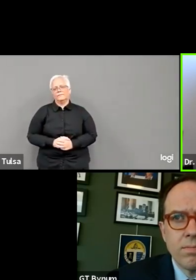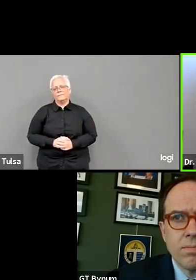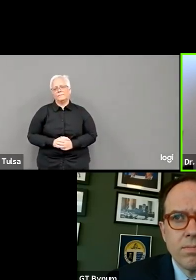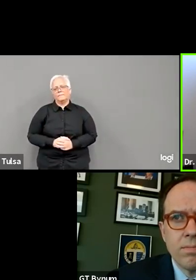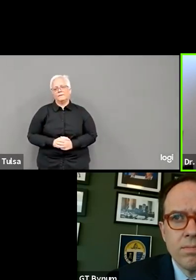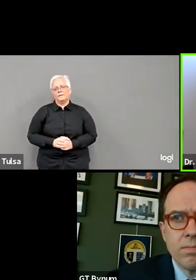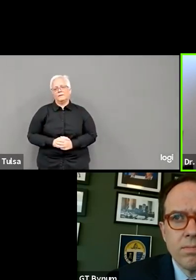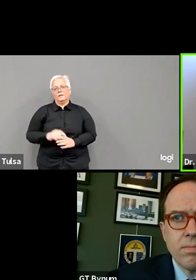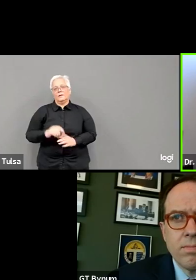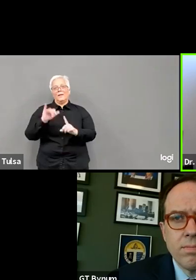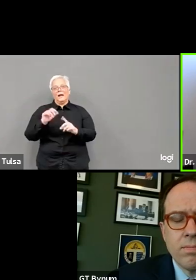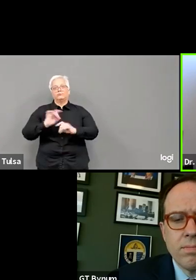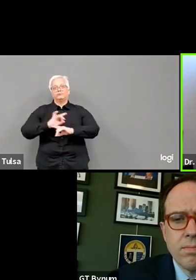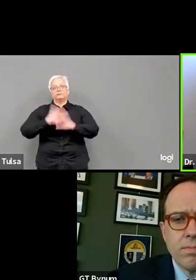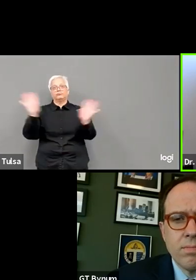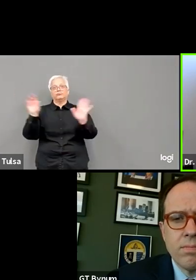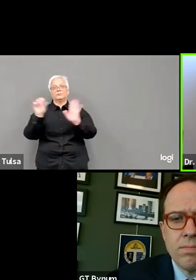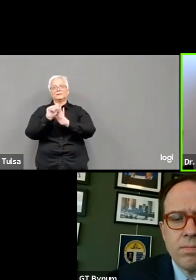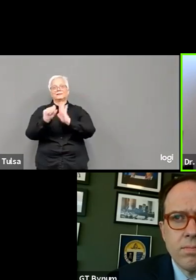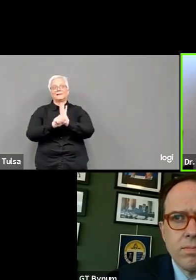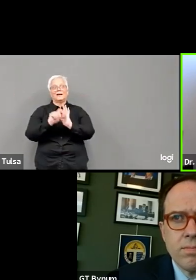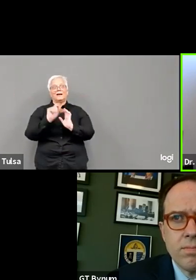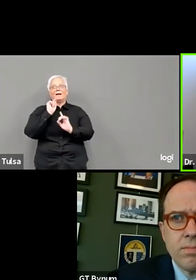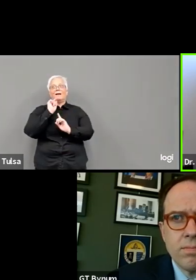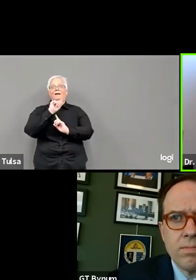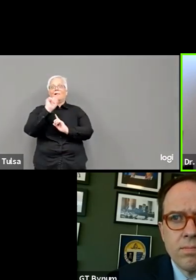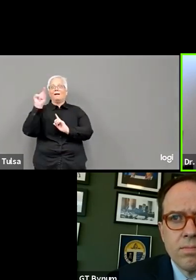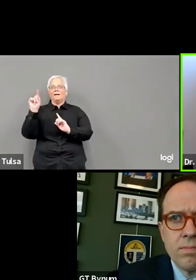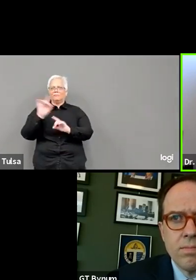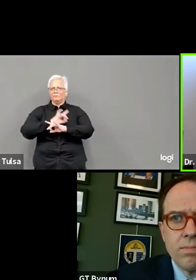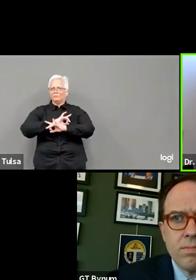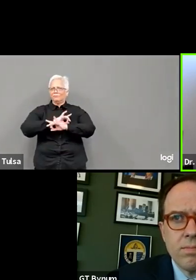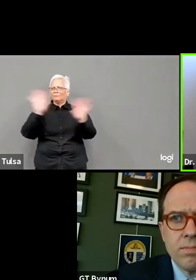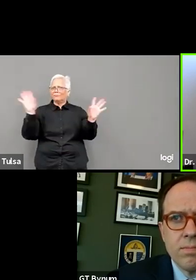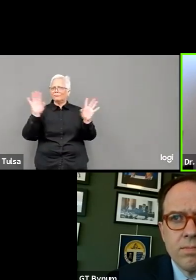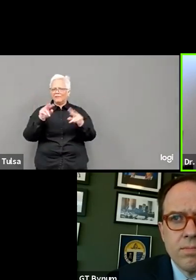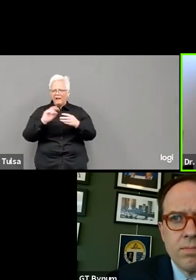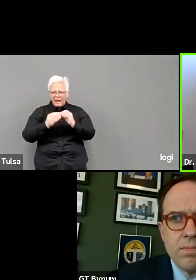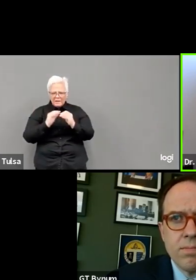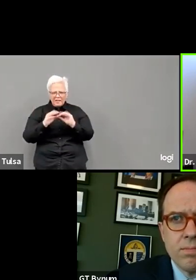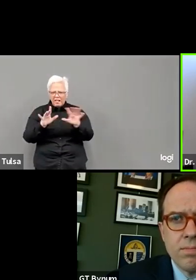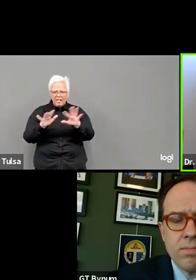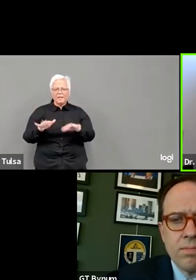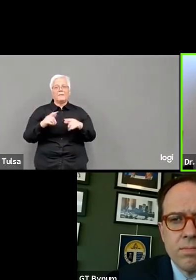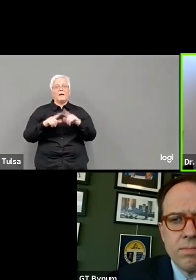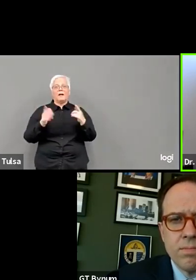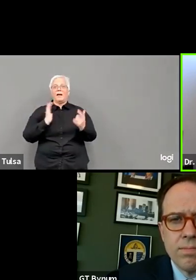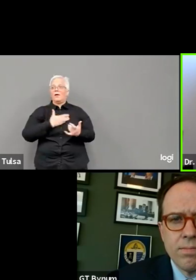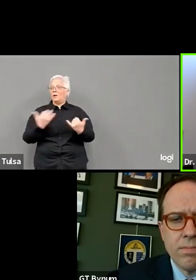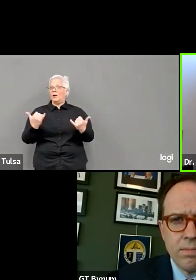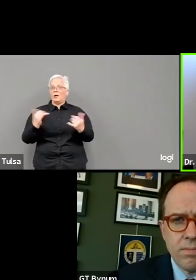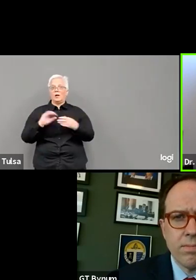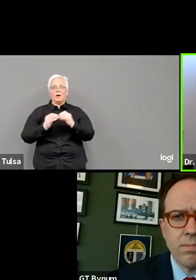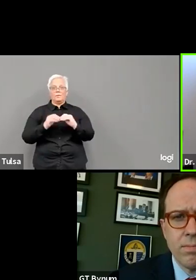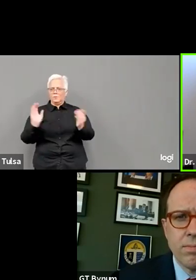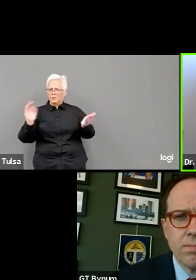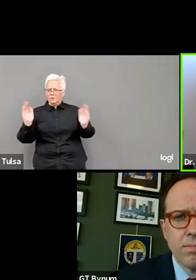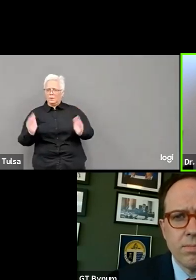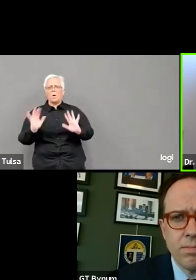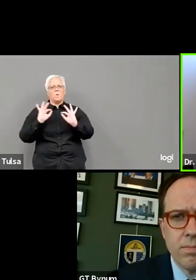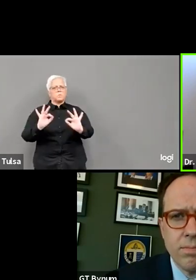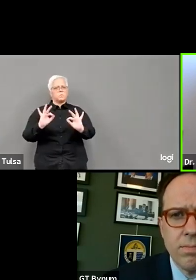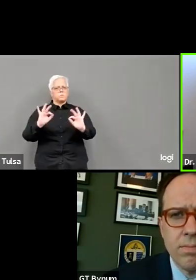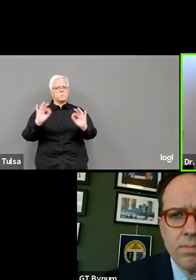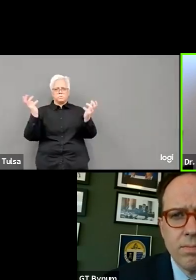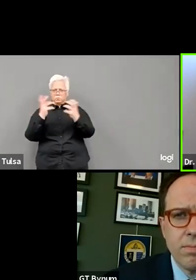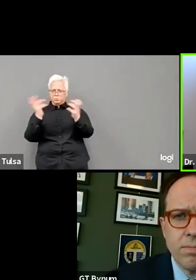on their website, and also acknowledging that they need to do, you know, a better job at reporting data in a more timely